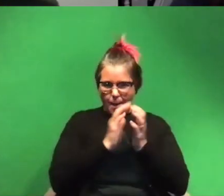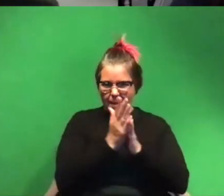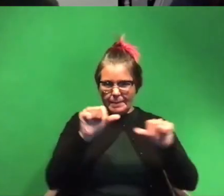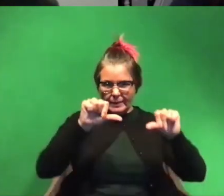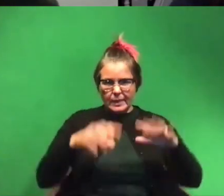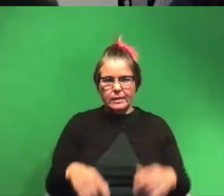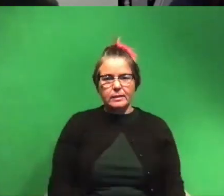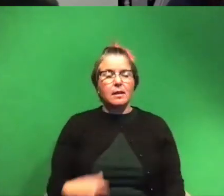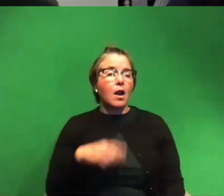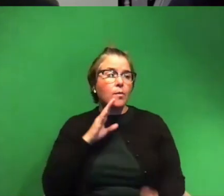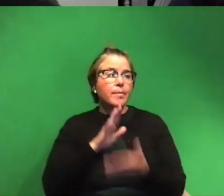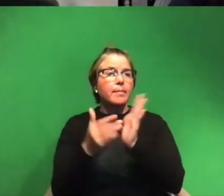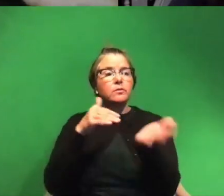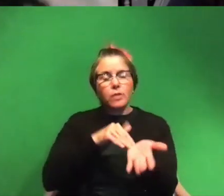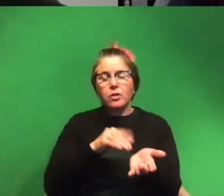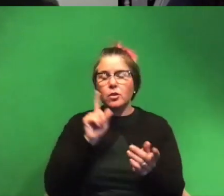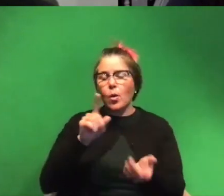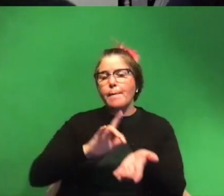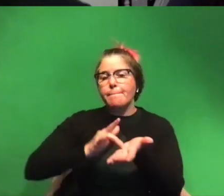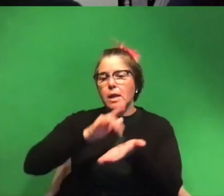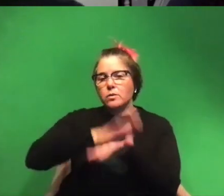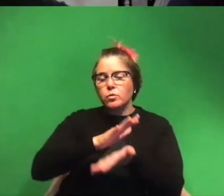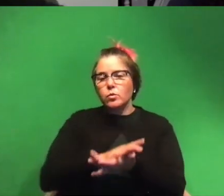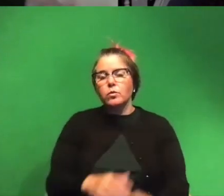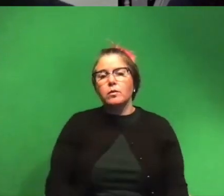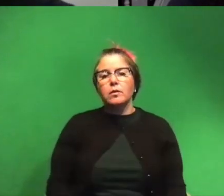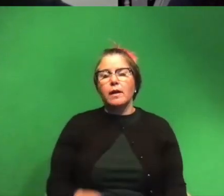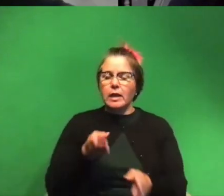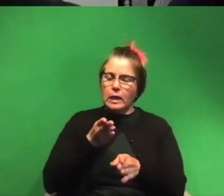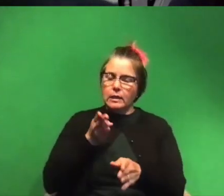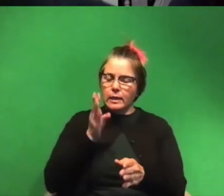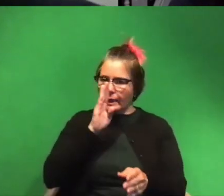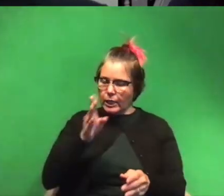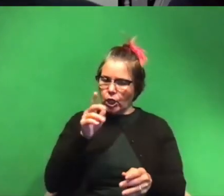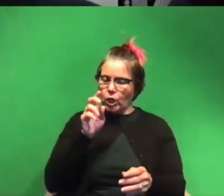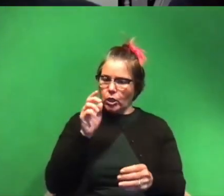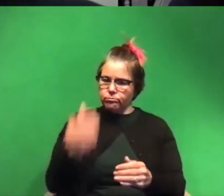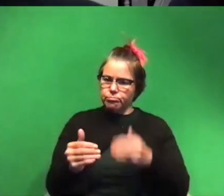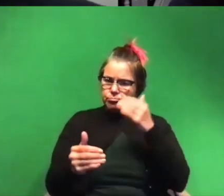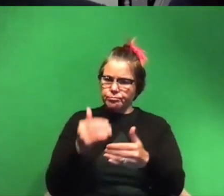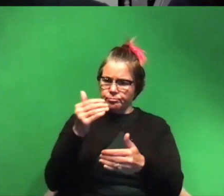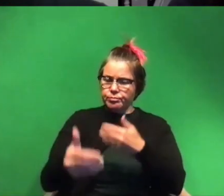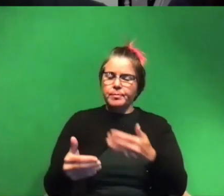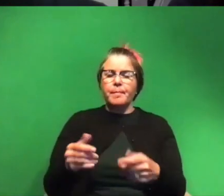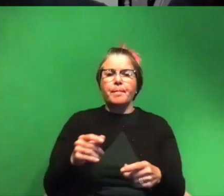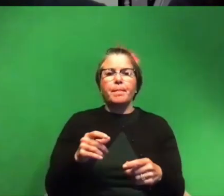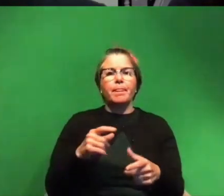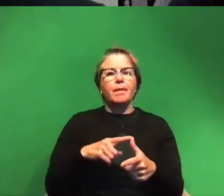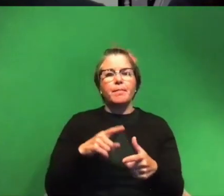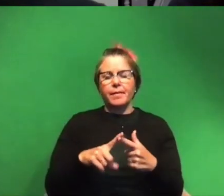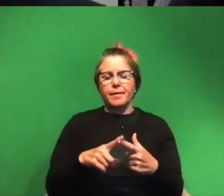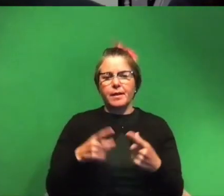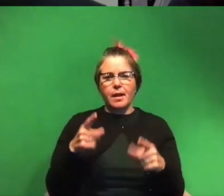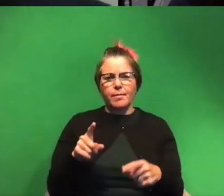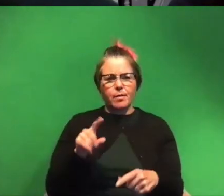well i'm going to become a doctor i'm going to go to med school because you know it's this clear shot path um but then somewhere along the line i said